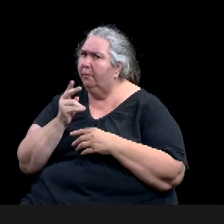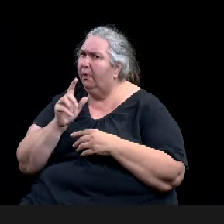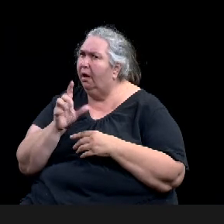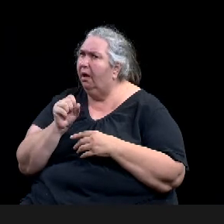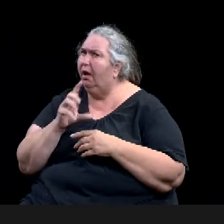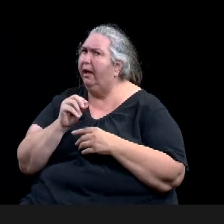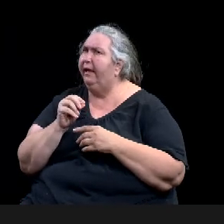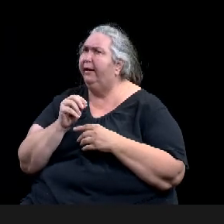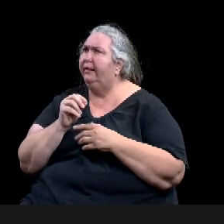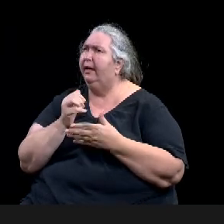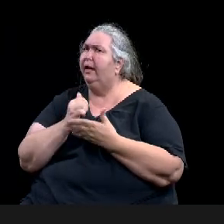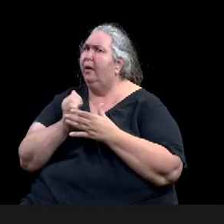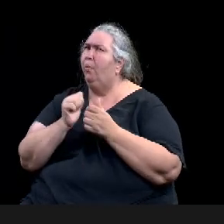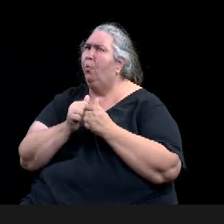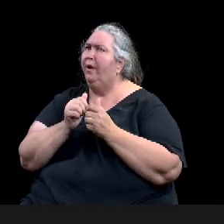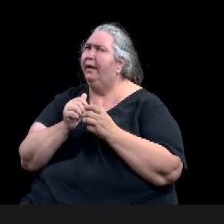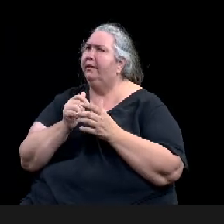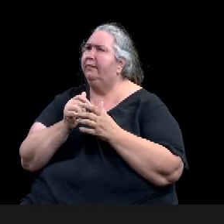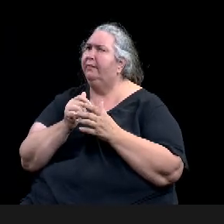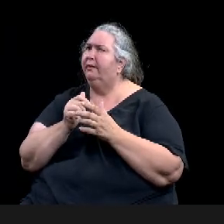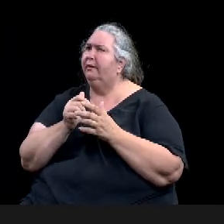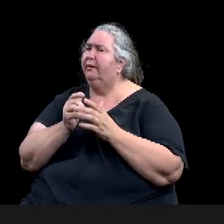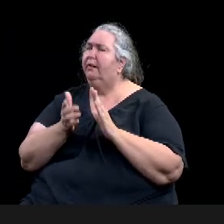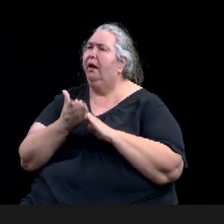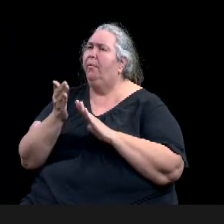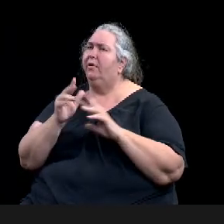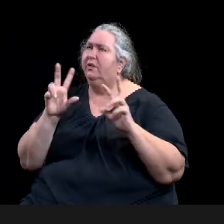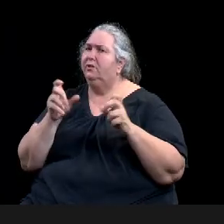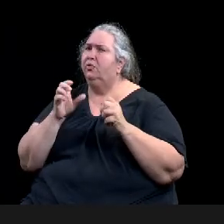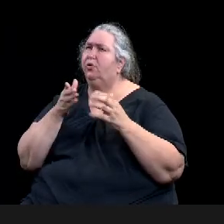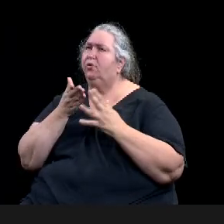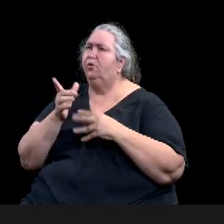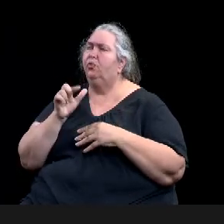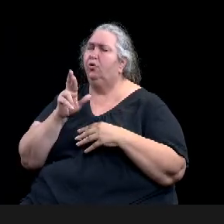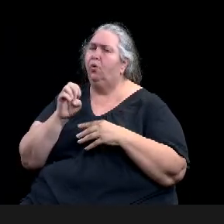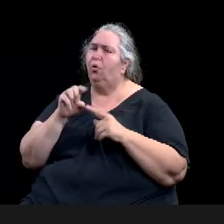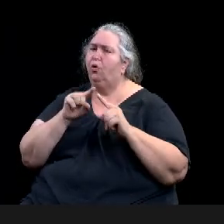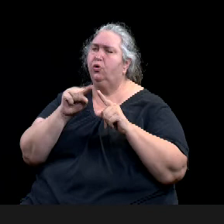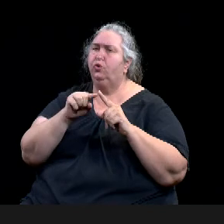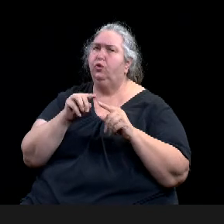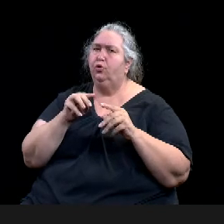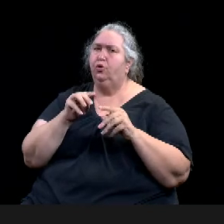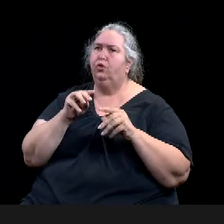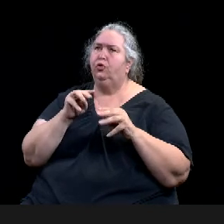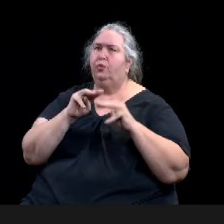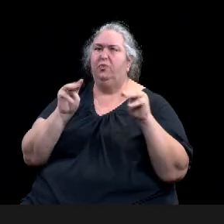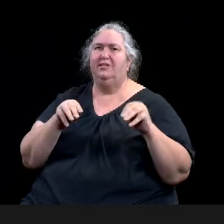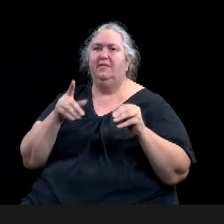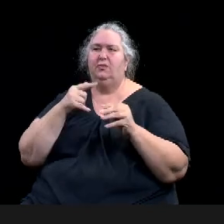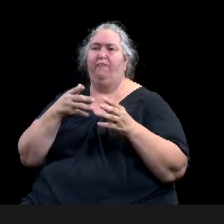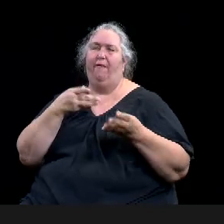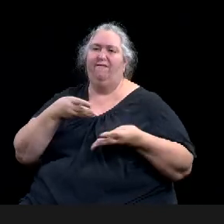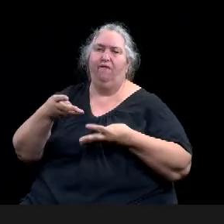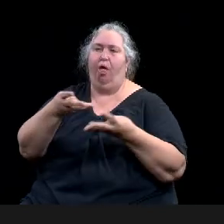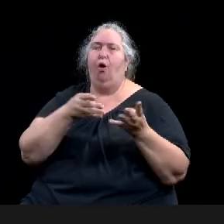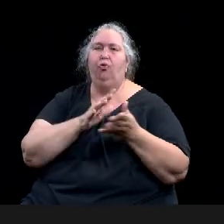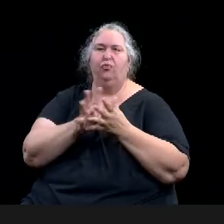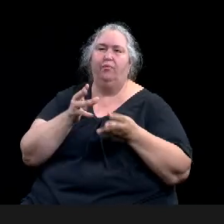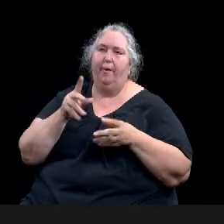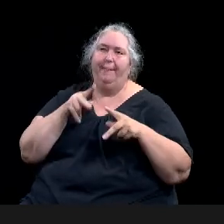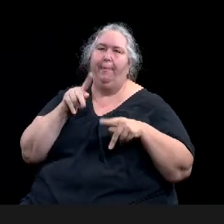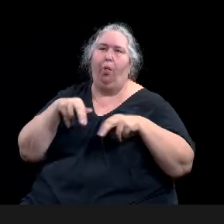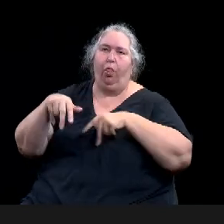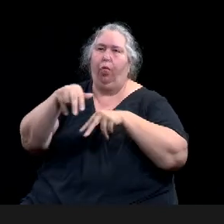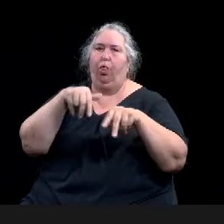it still expands the front office space, uh, or consolidates the office space and expands those restrooms. And what we've done